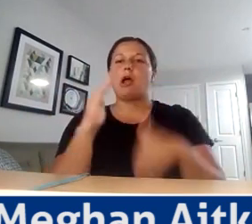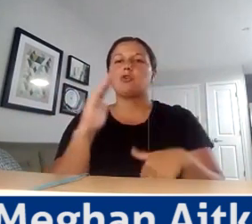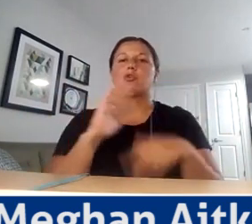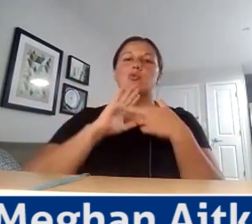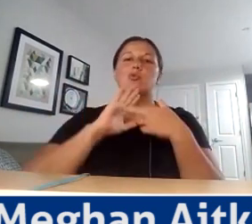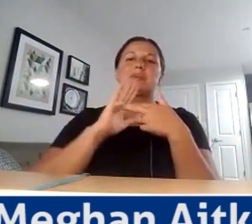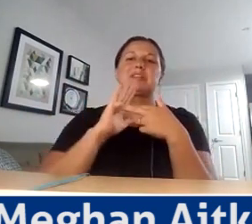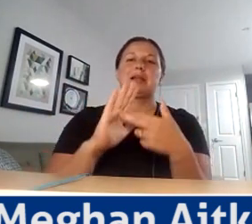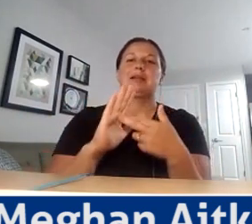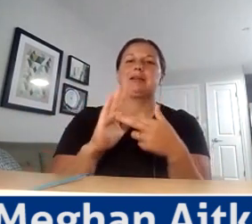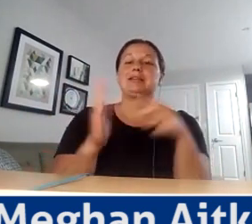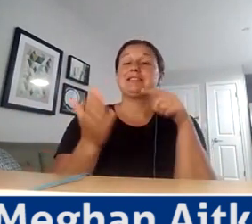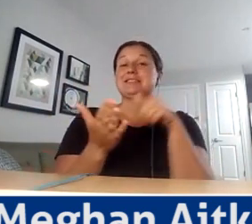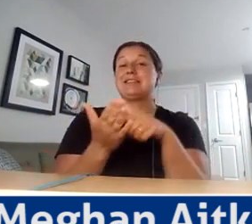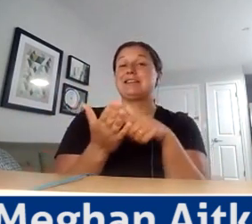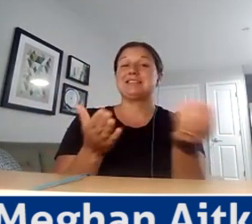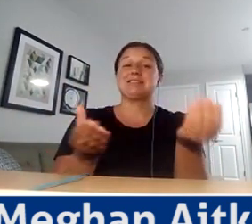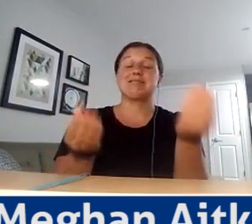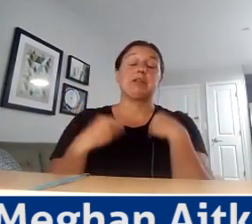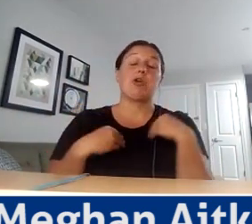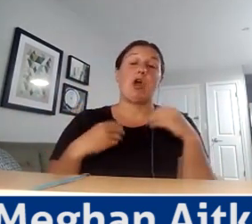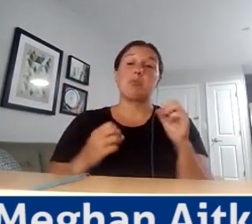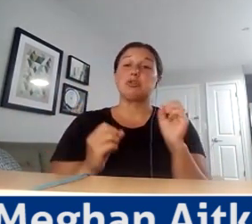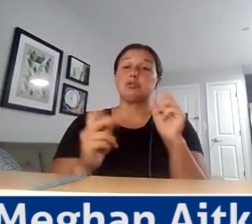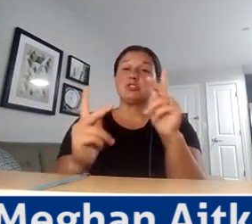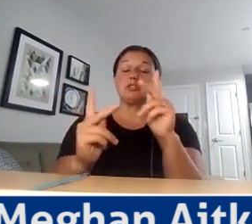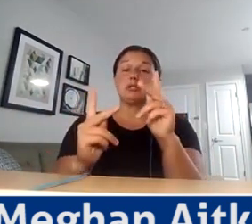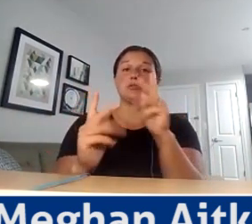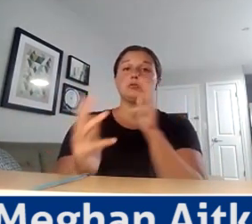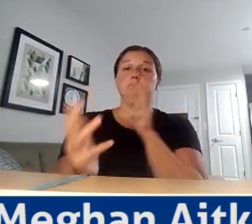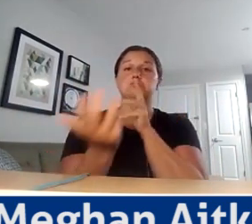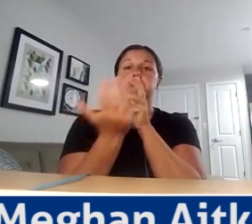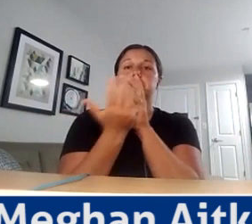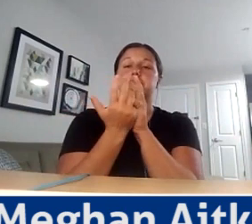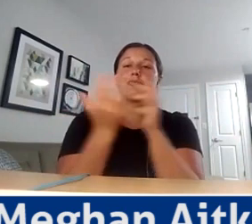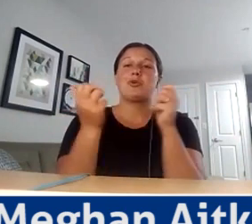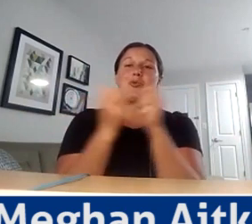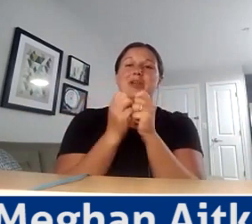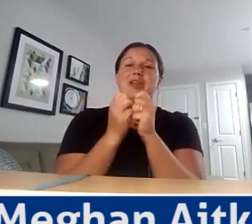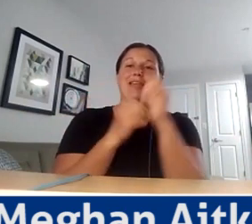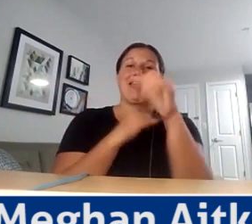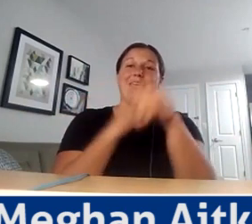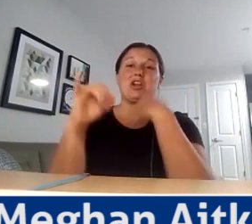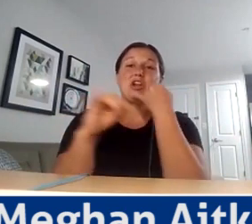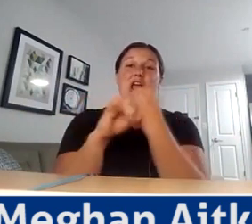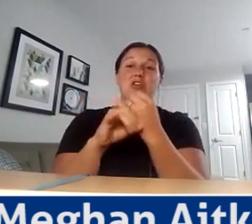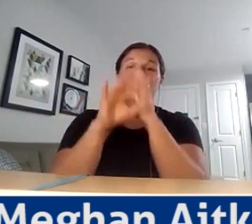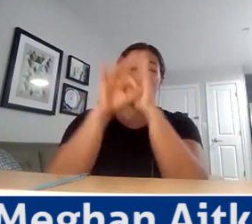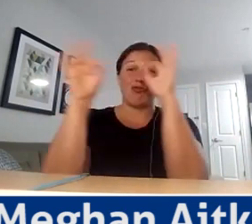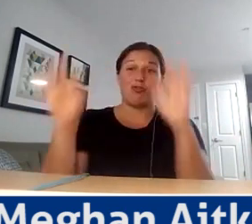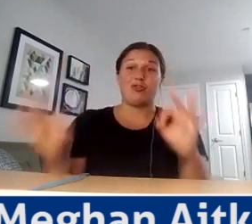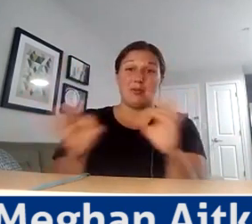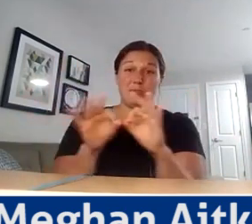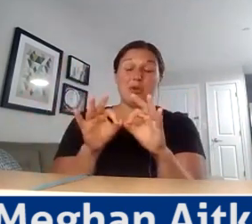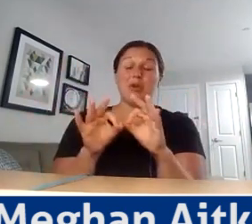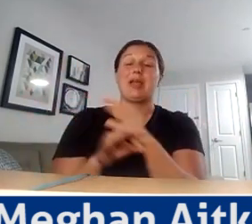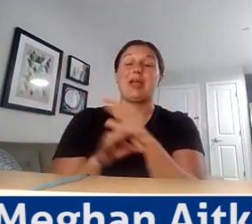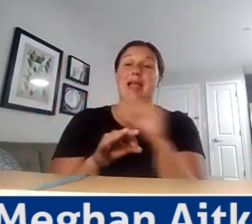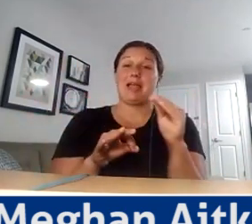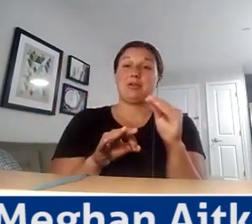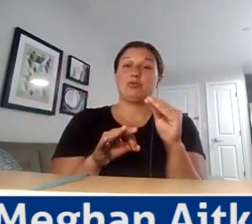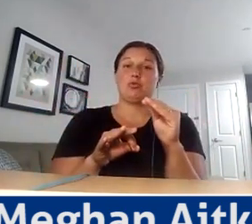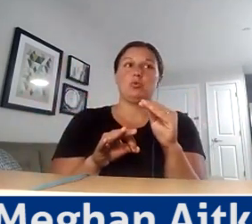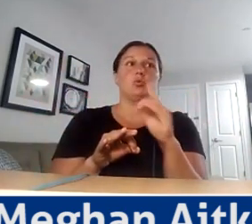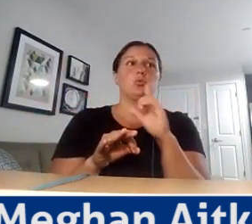an opportunity to align with the framework internationally and to make it global